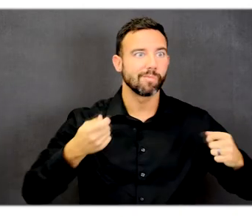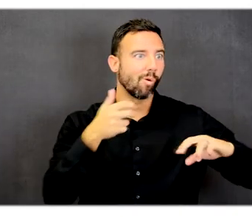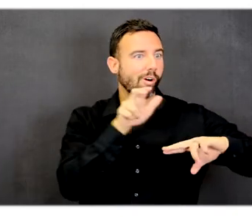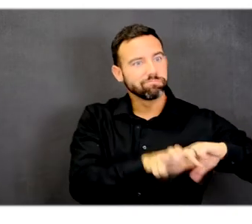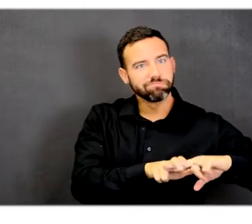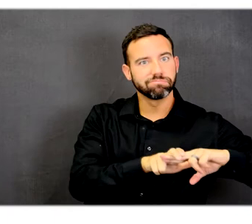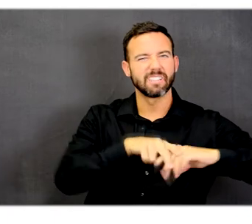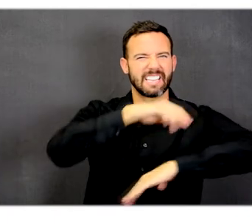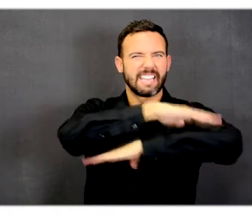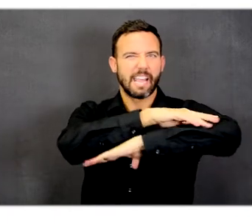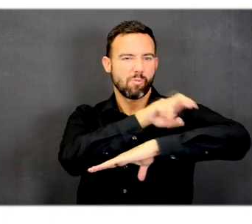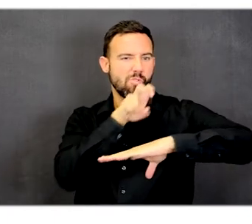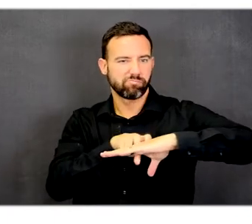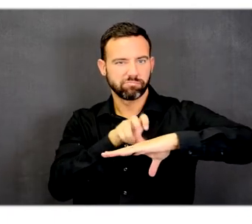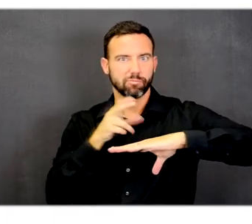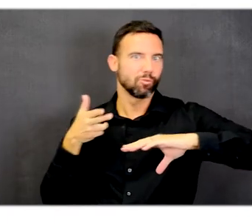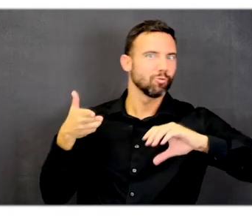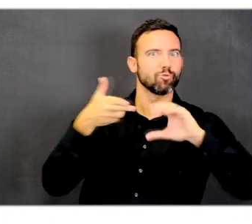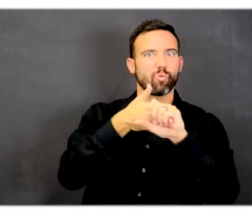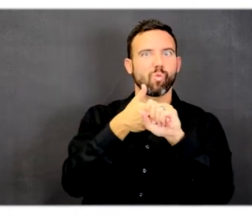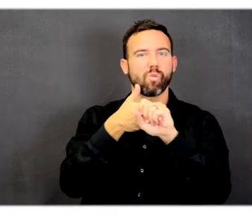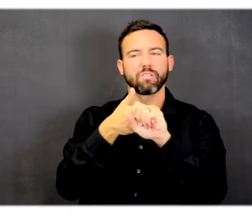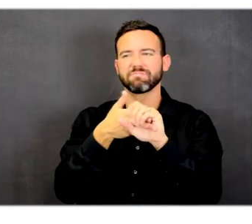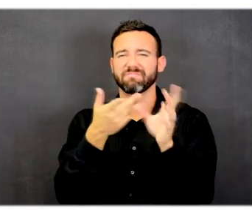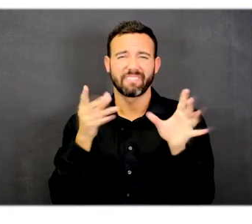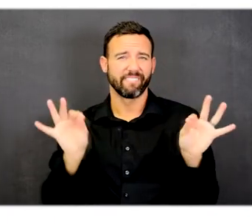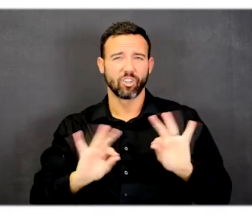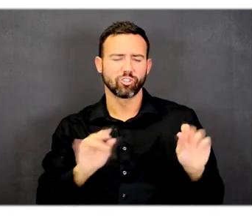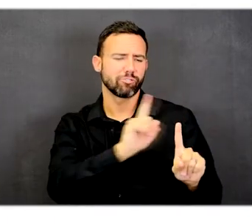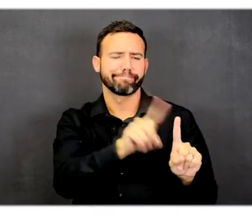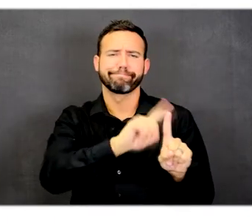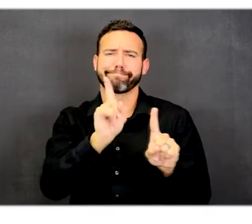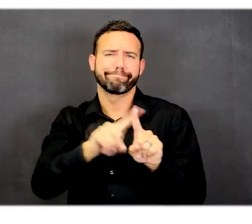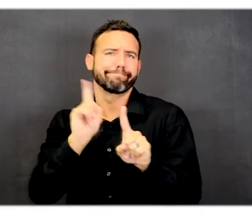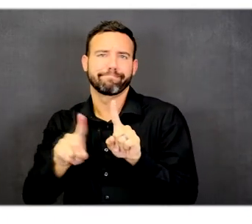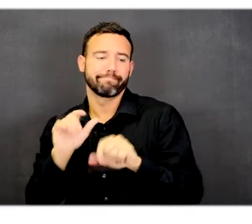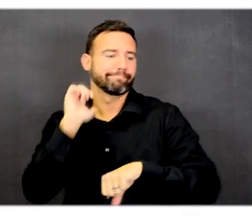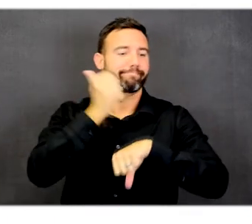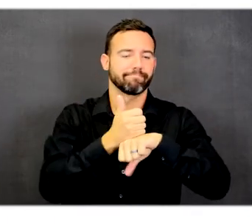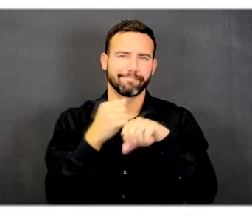Various types of furniture can be used at each of these accessible nodes.